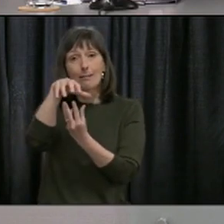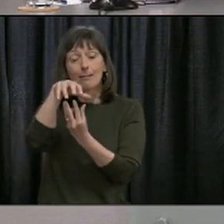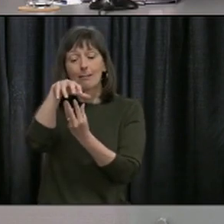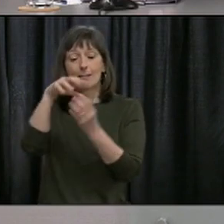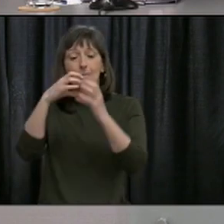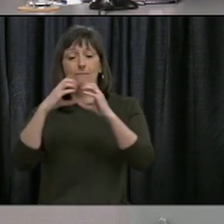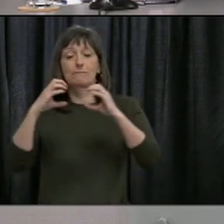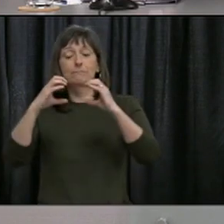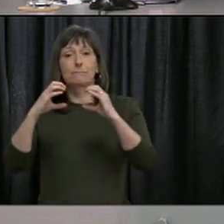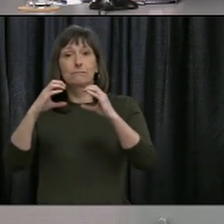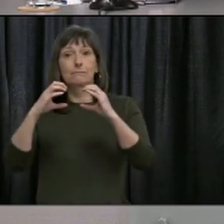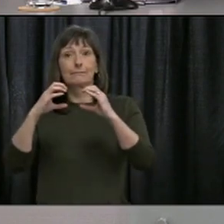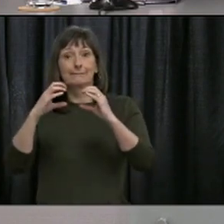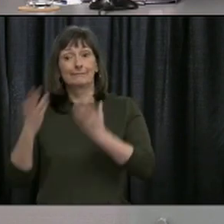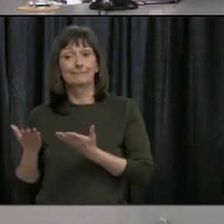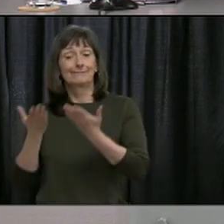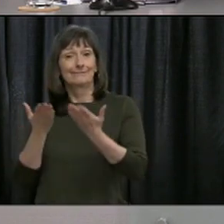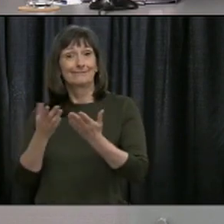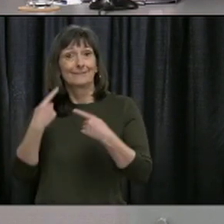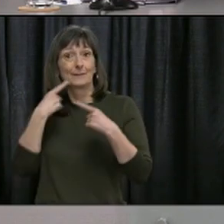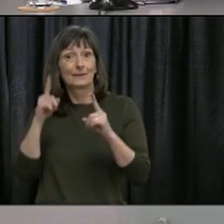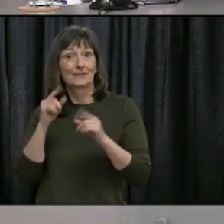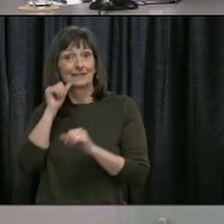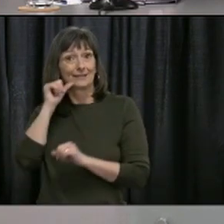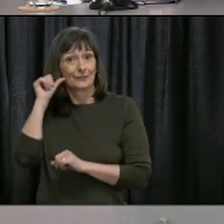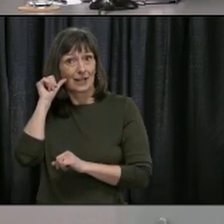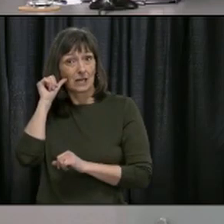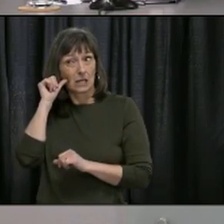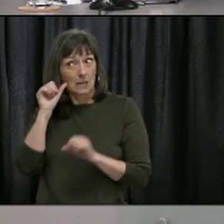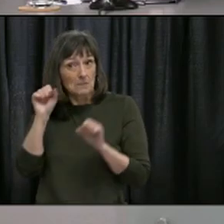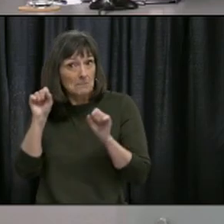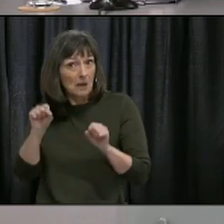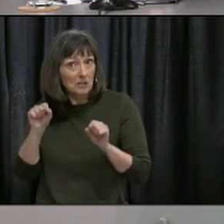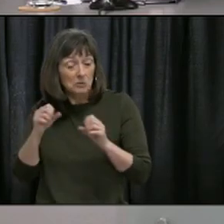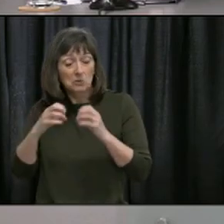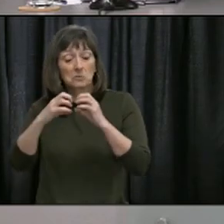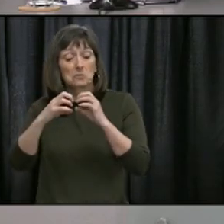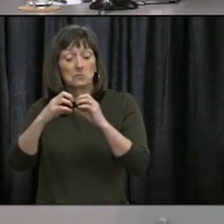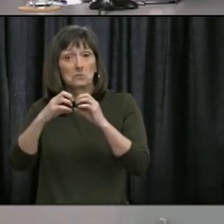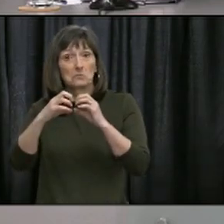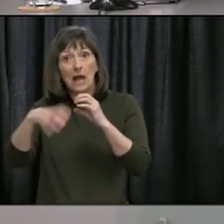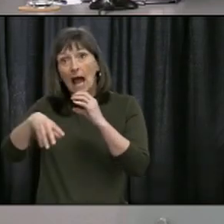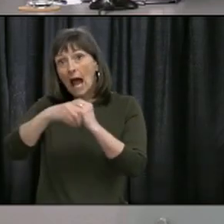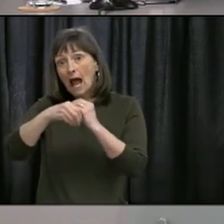point or in any of the levels that we could see this expand where you could potentially add another bubble?